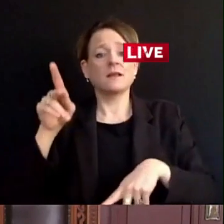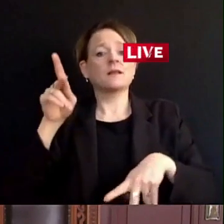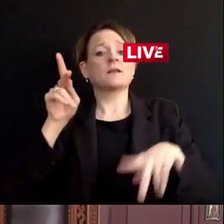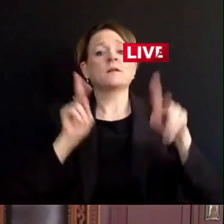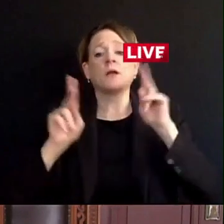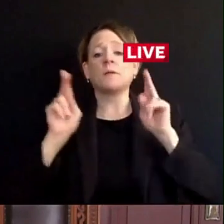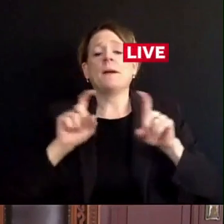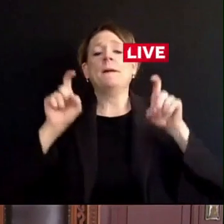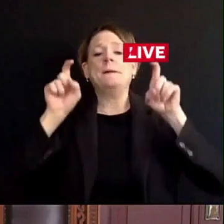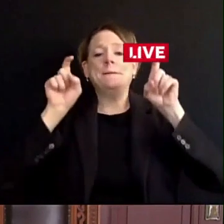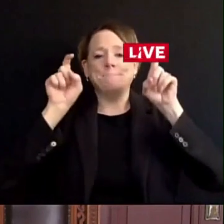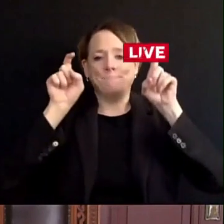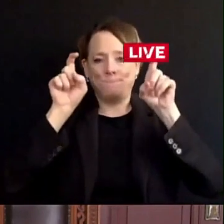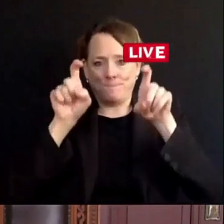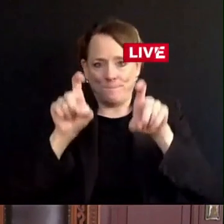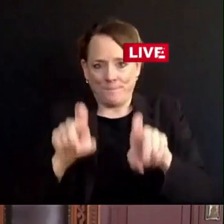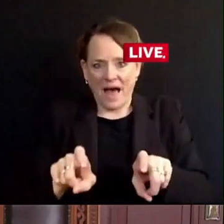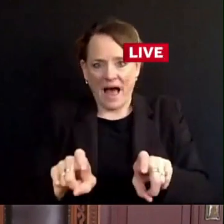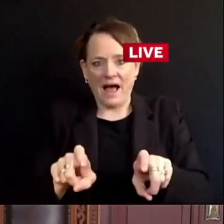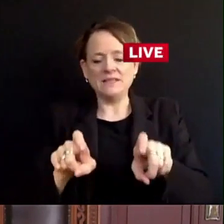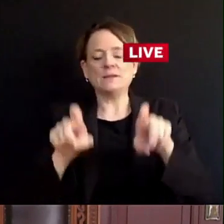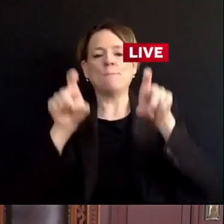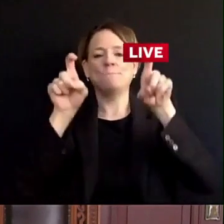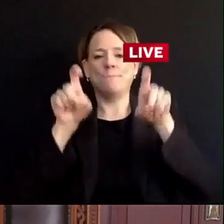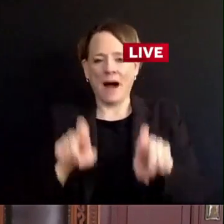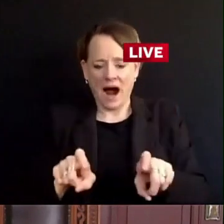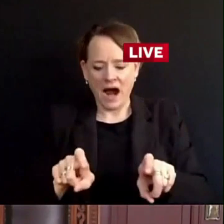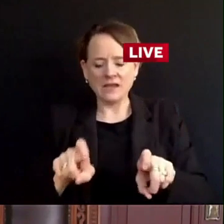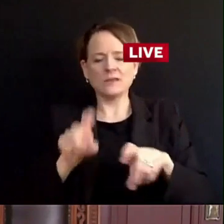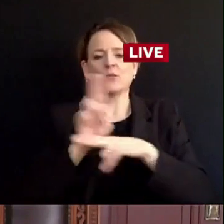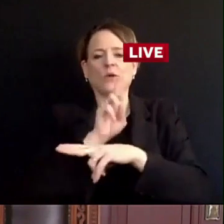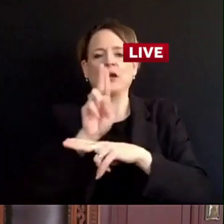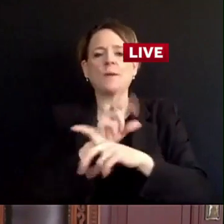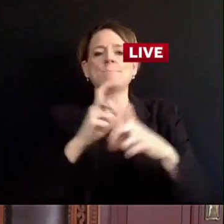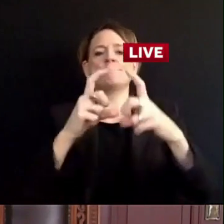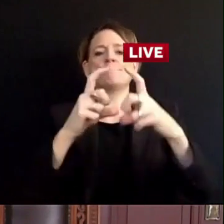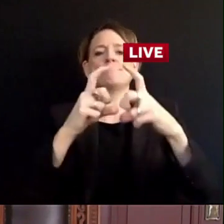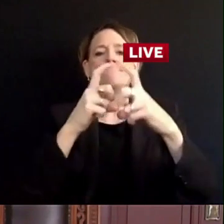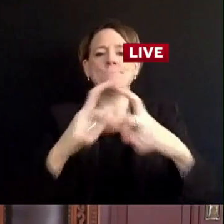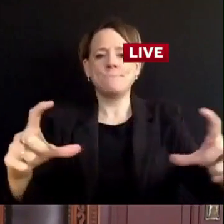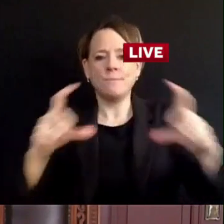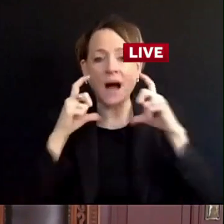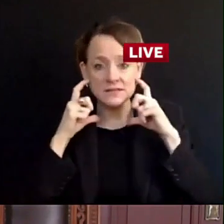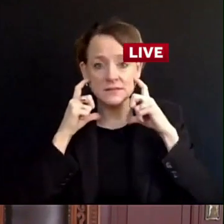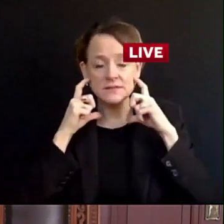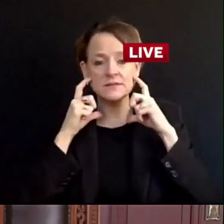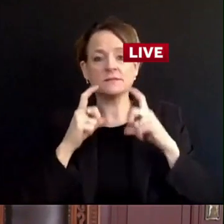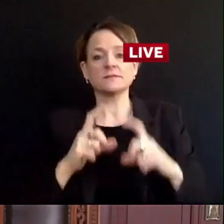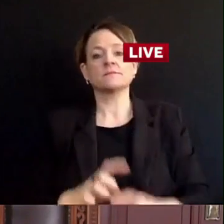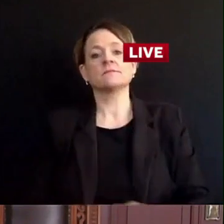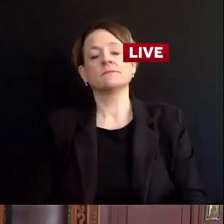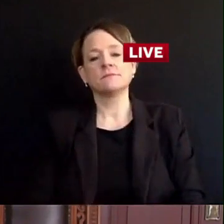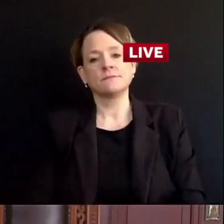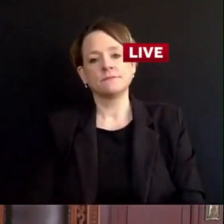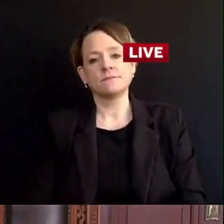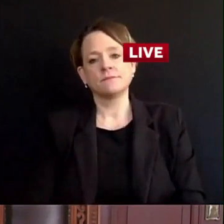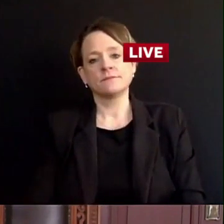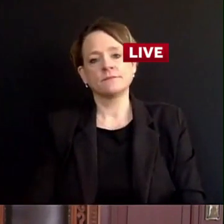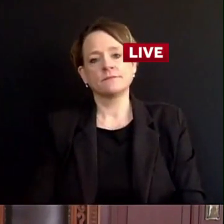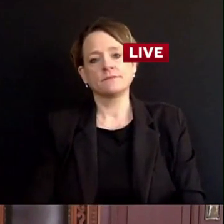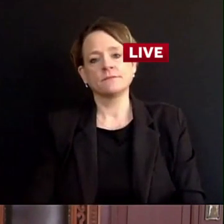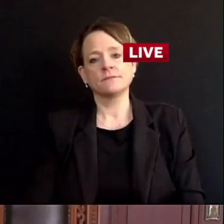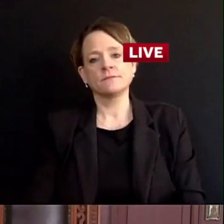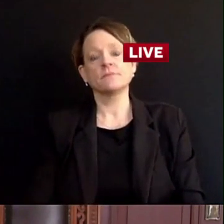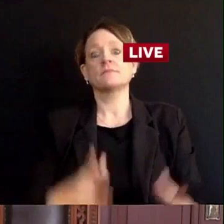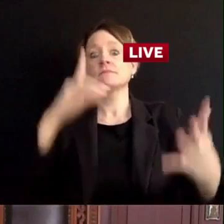And how can we convince people to do that? We need to have our leaders wearing a mask. When they have fundraisers,